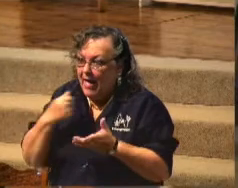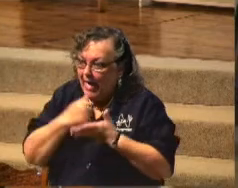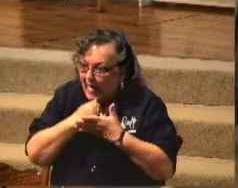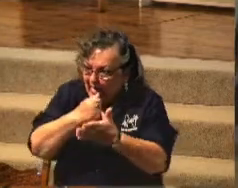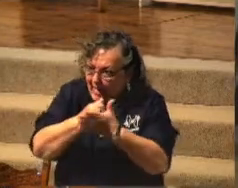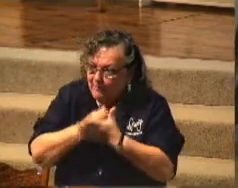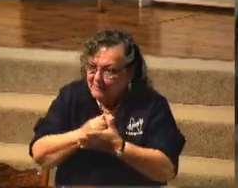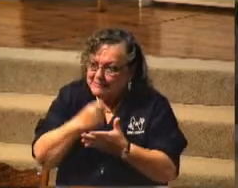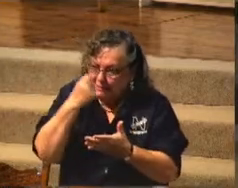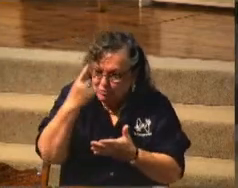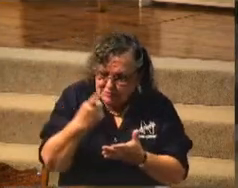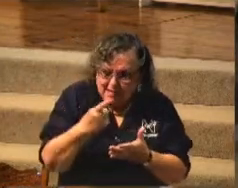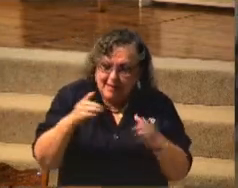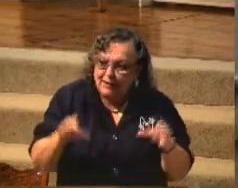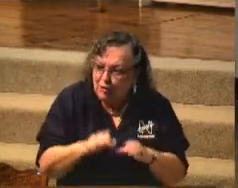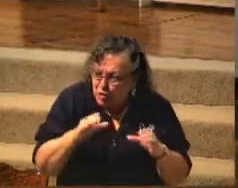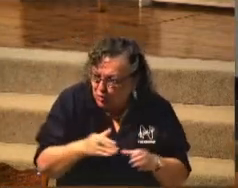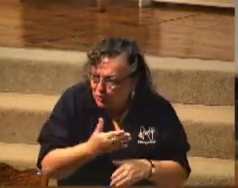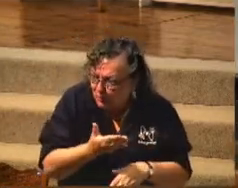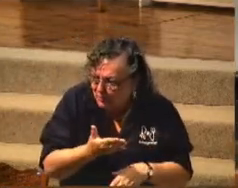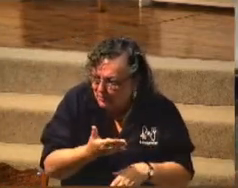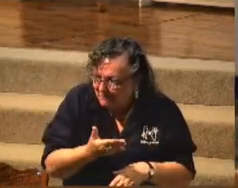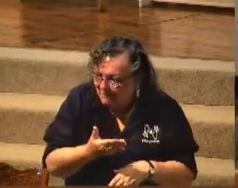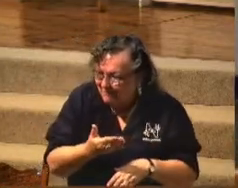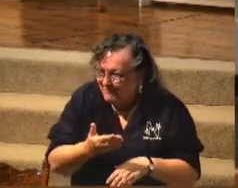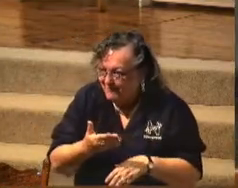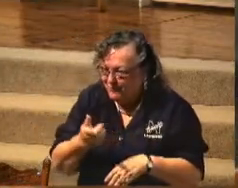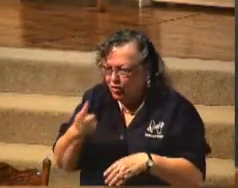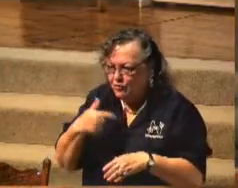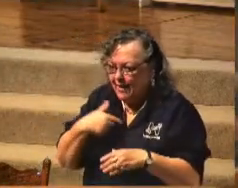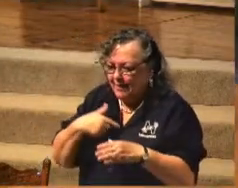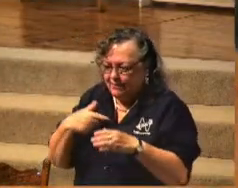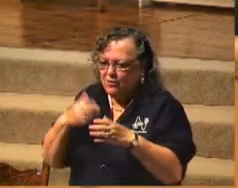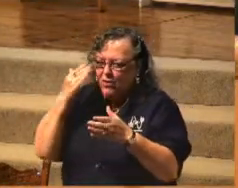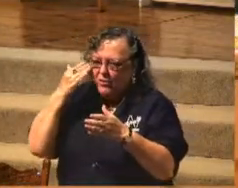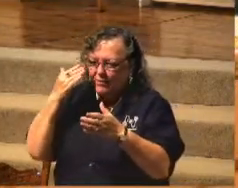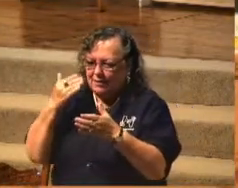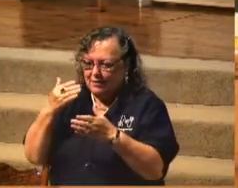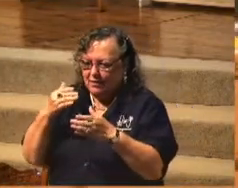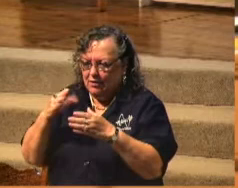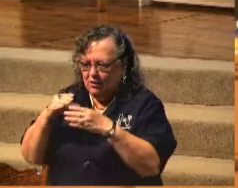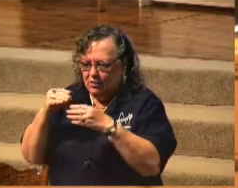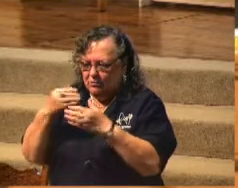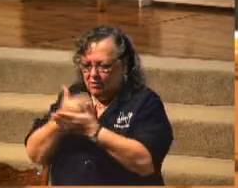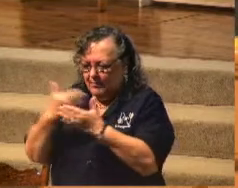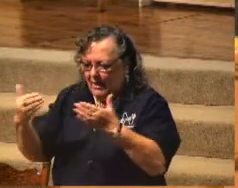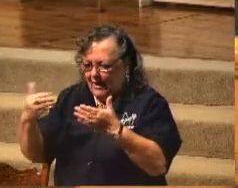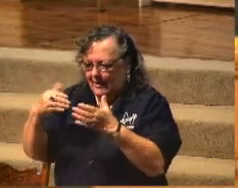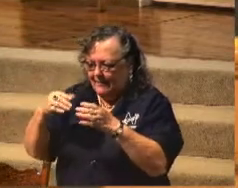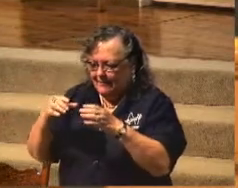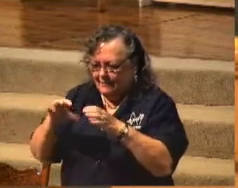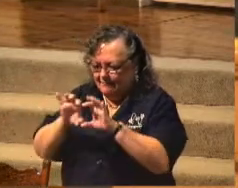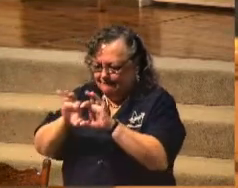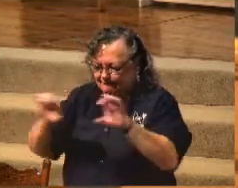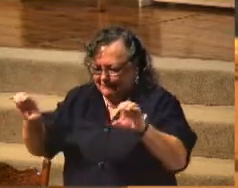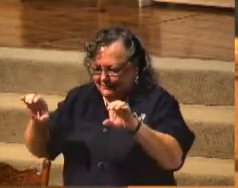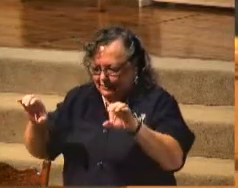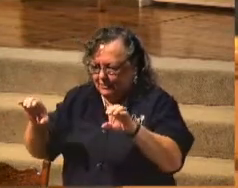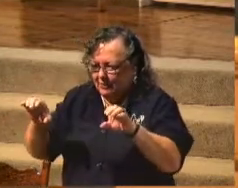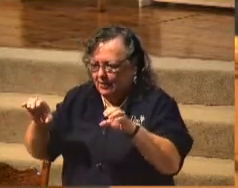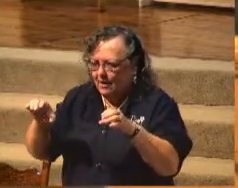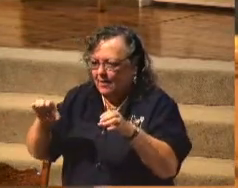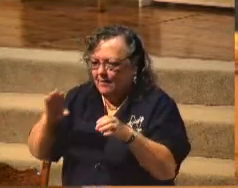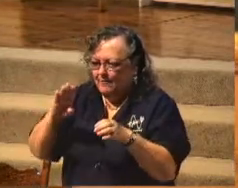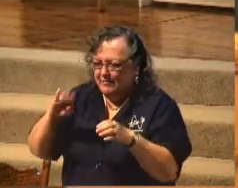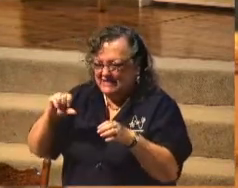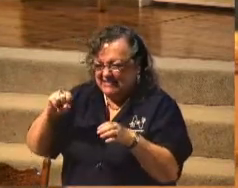I'll tell you, folks, when you take a roll of biscuits, Tillsbury or something like that, and you take it and you hit